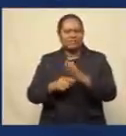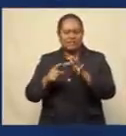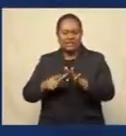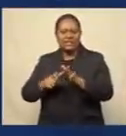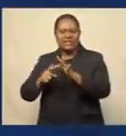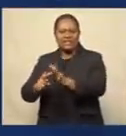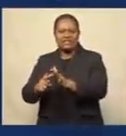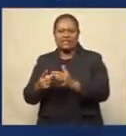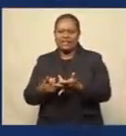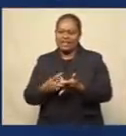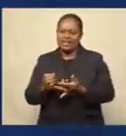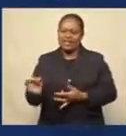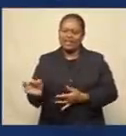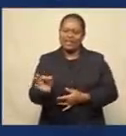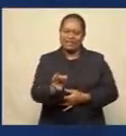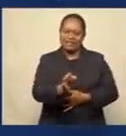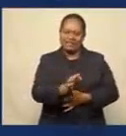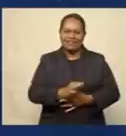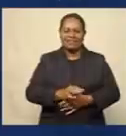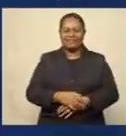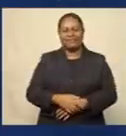interior of the larger islands.